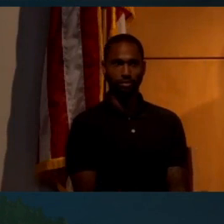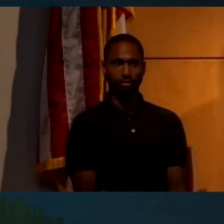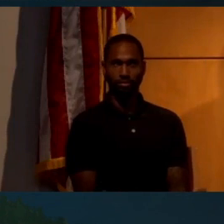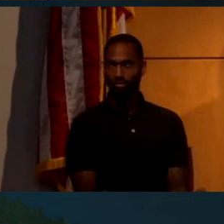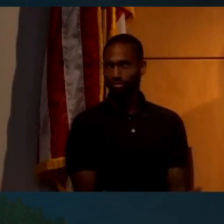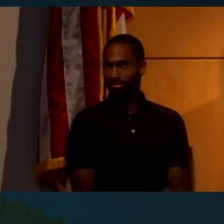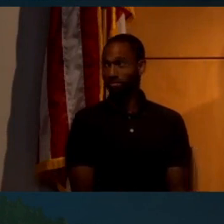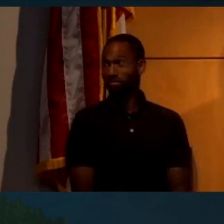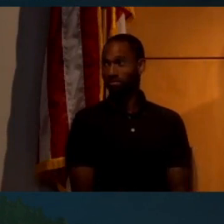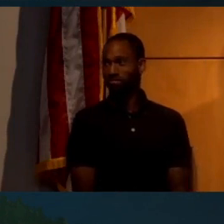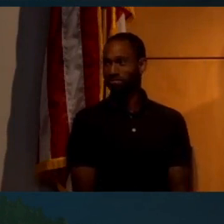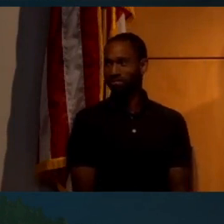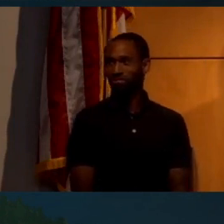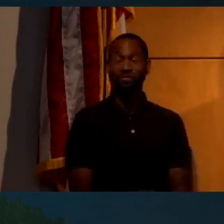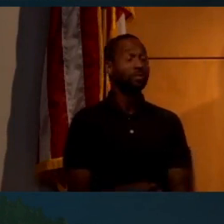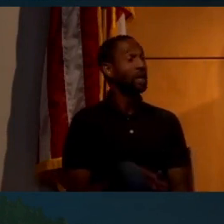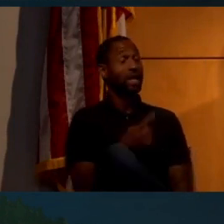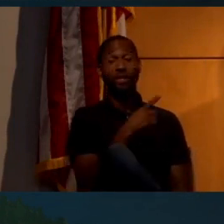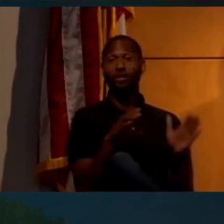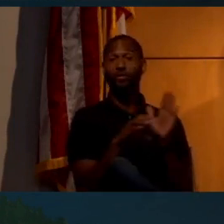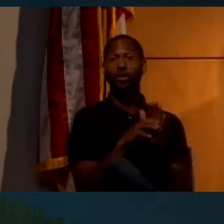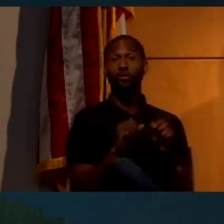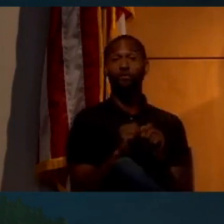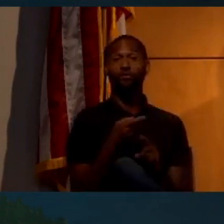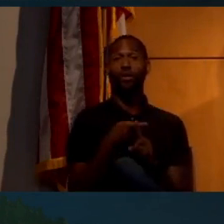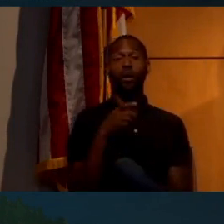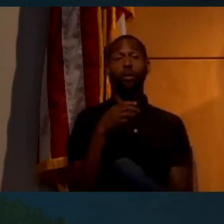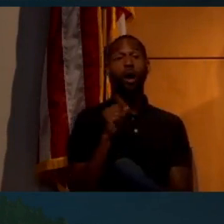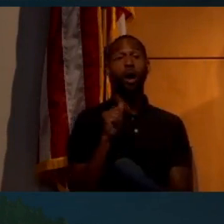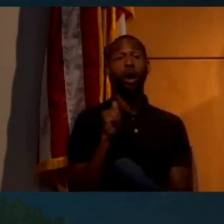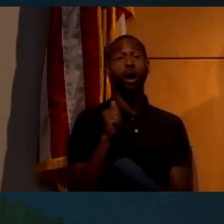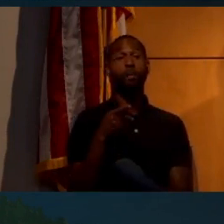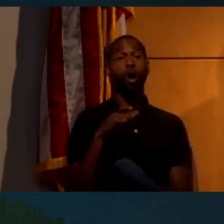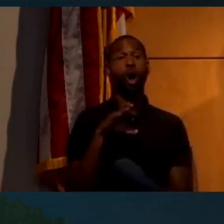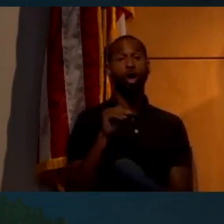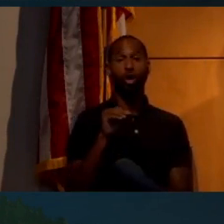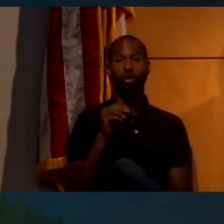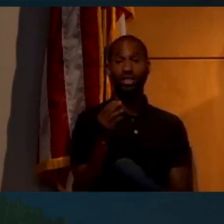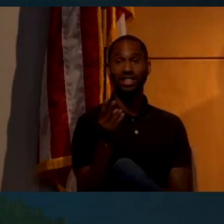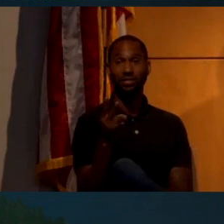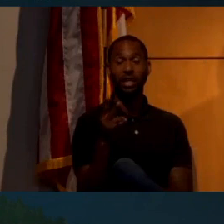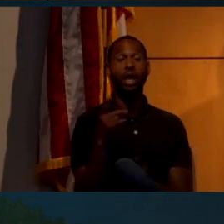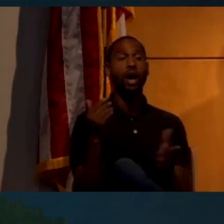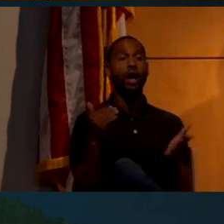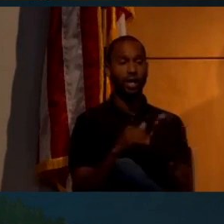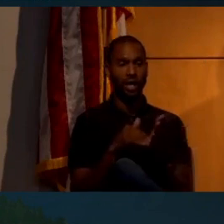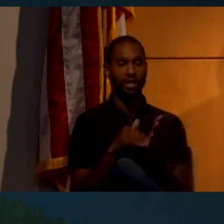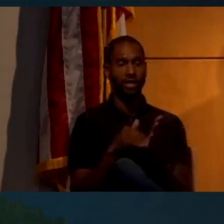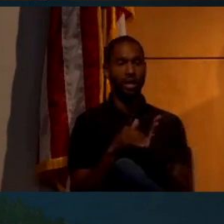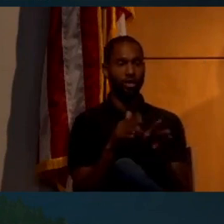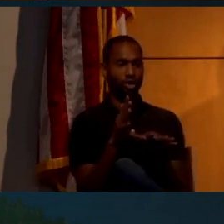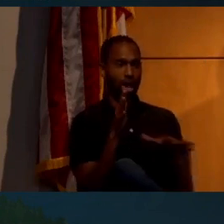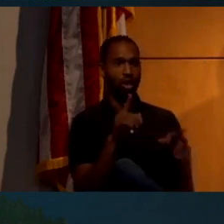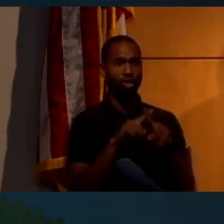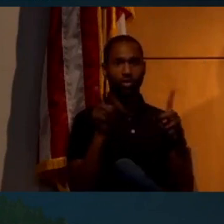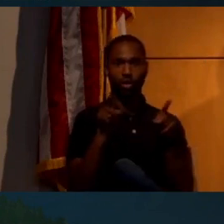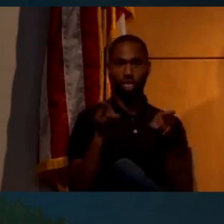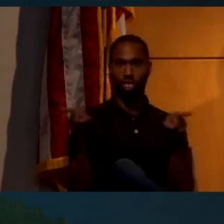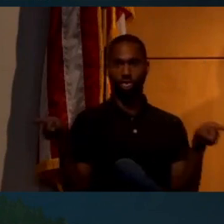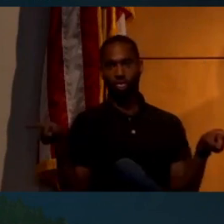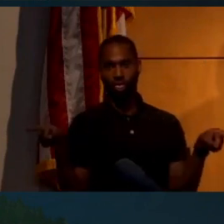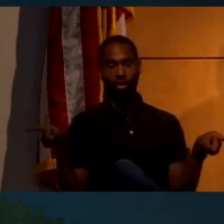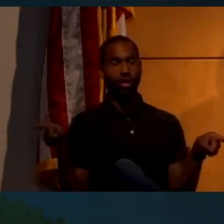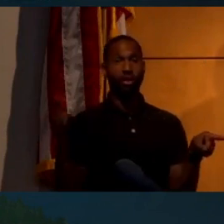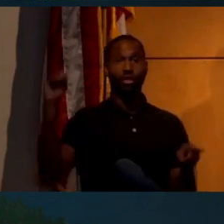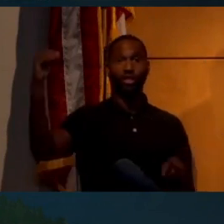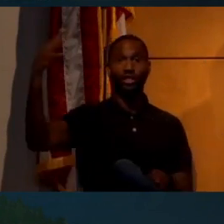And in this photo from Apollo 17, again, the shadows are pointing in different directions. Outside in sunlight, shadows